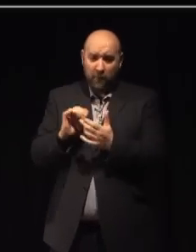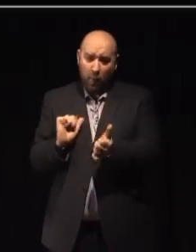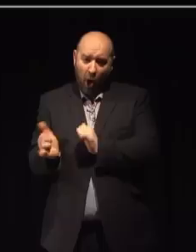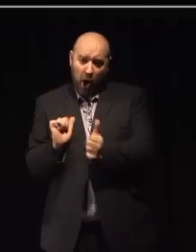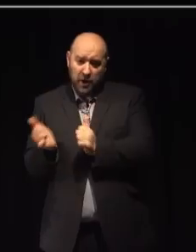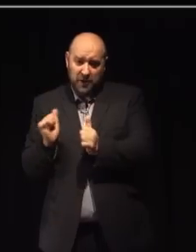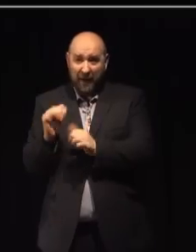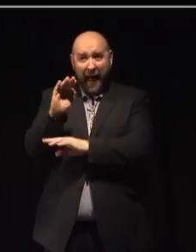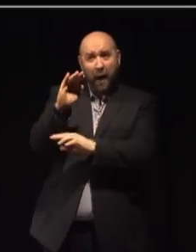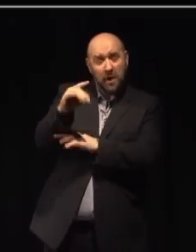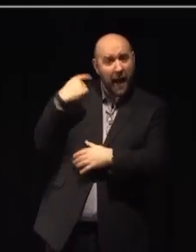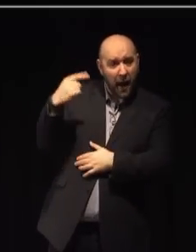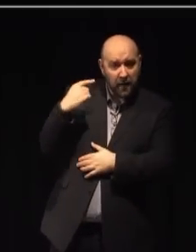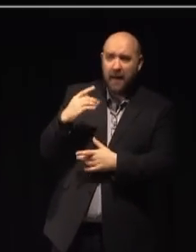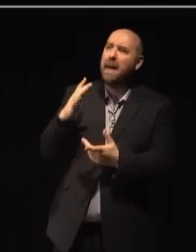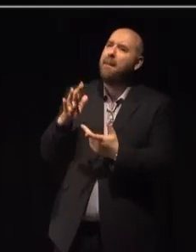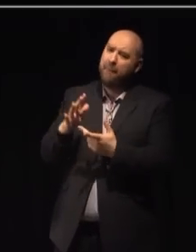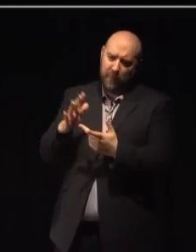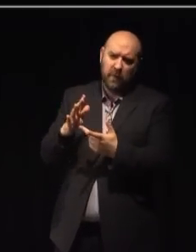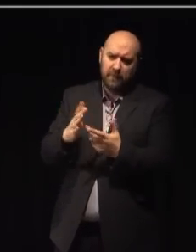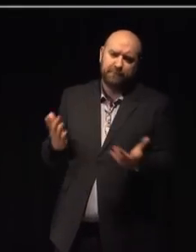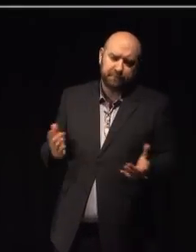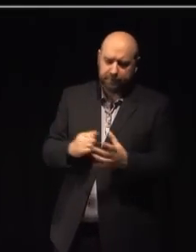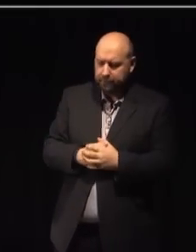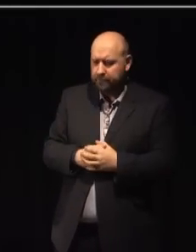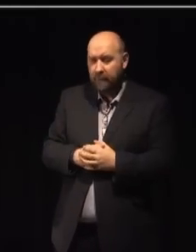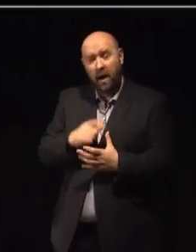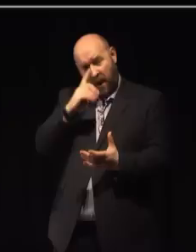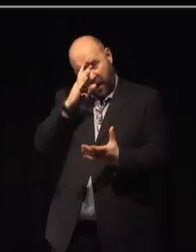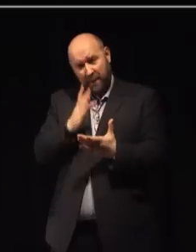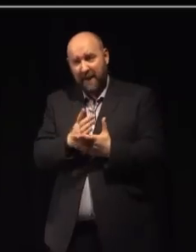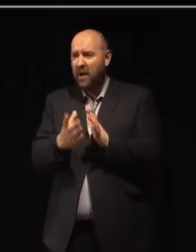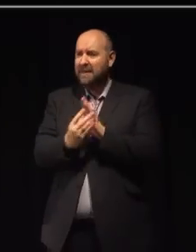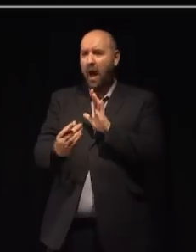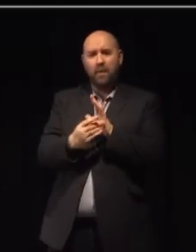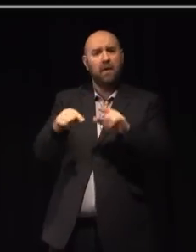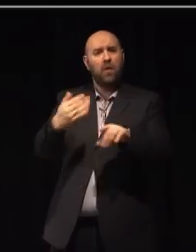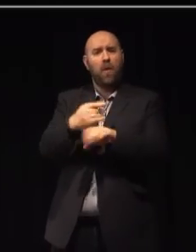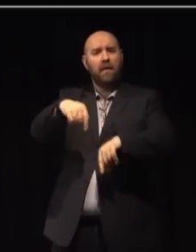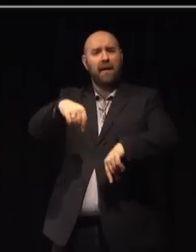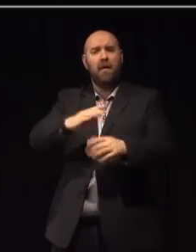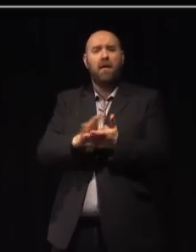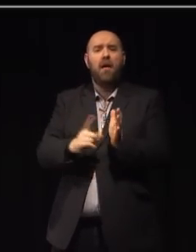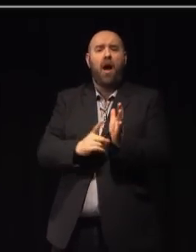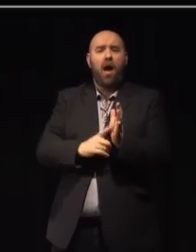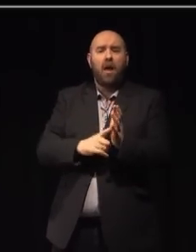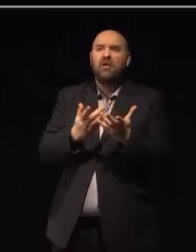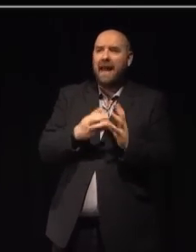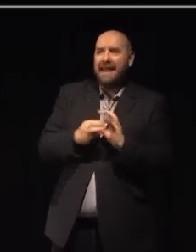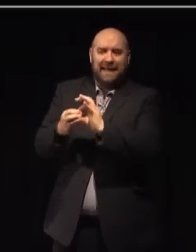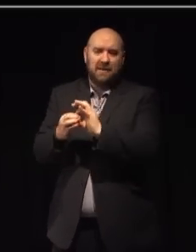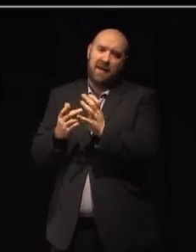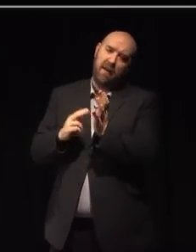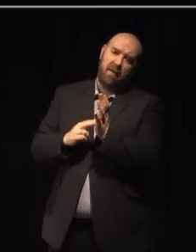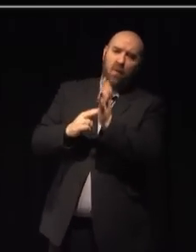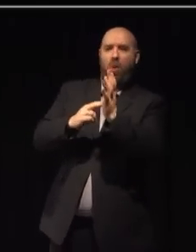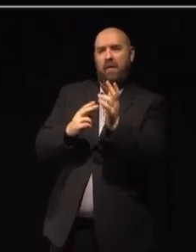environment outside London. I believe that the example of this work here in Hull, allied to the Northern Powerhouse, gives